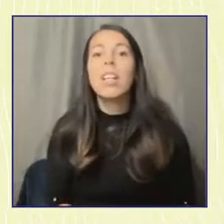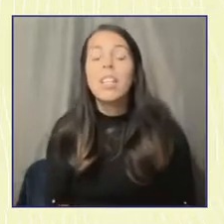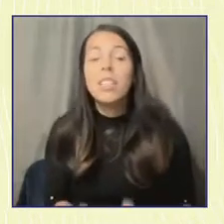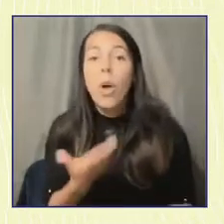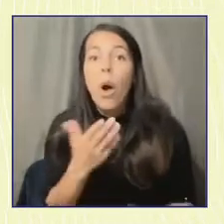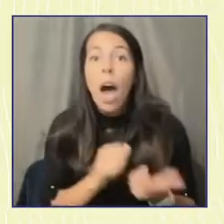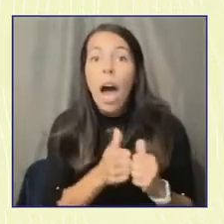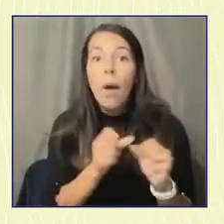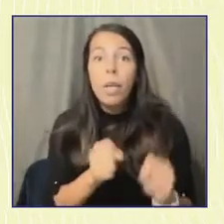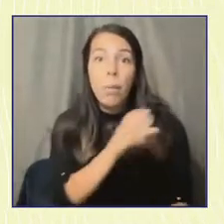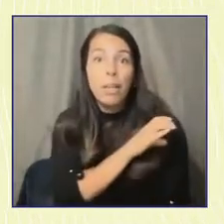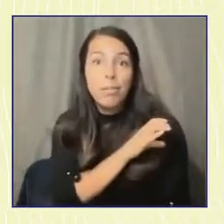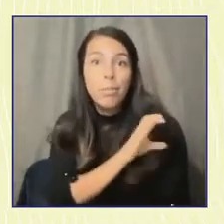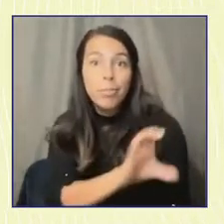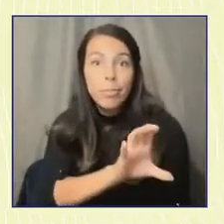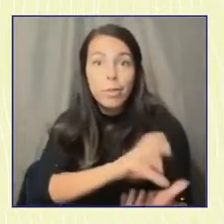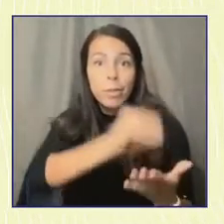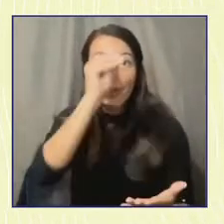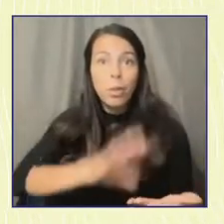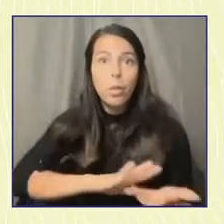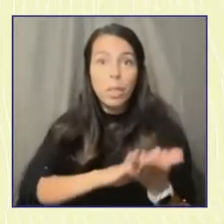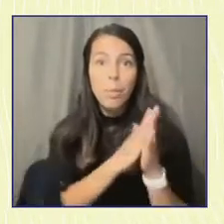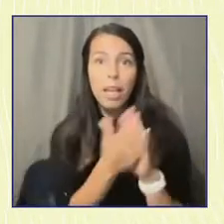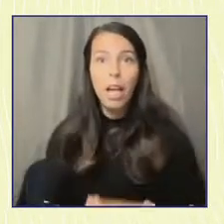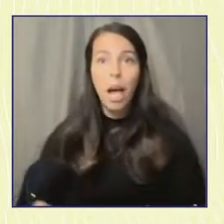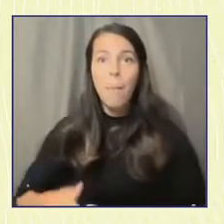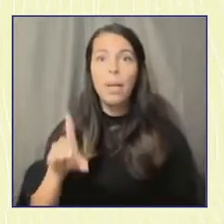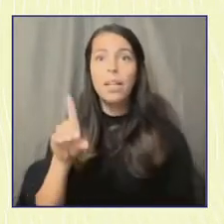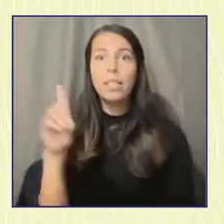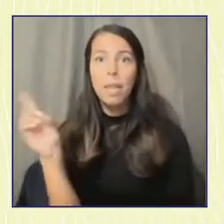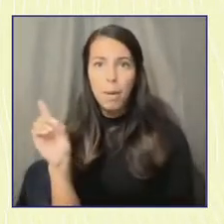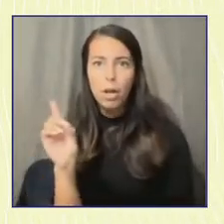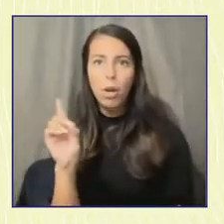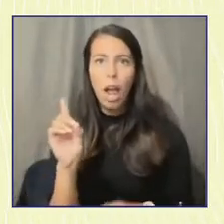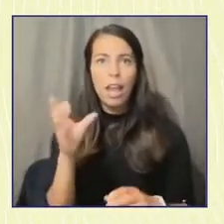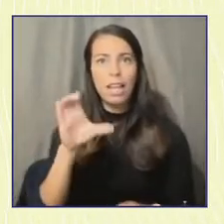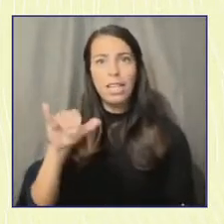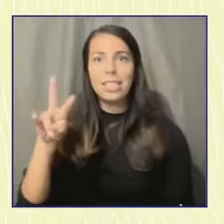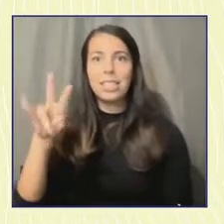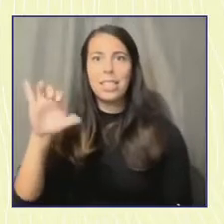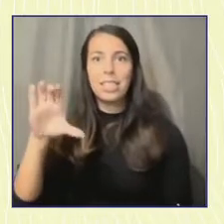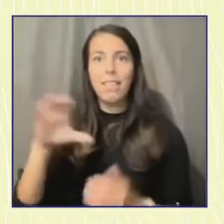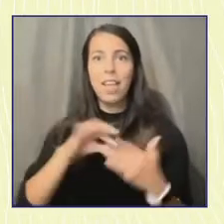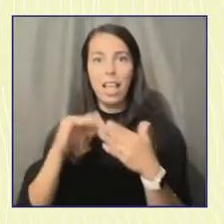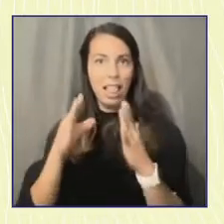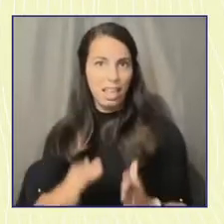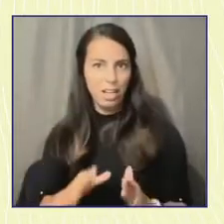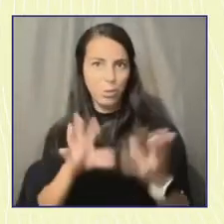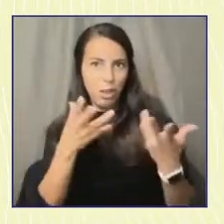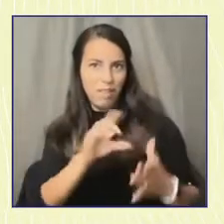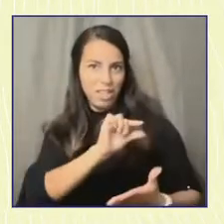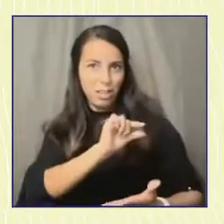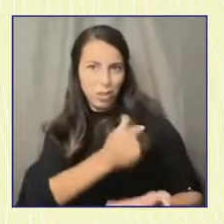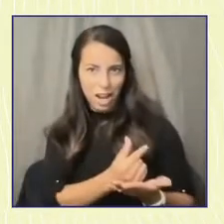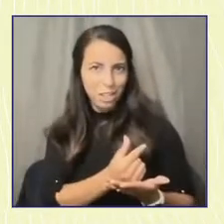students to become democratic and civic innovators after they leave the classroom and graduate after, you know, their senior year?